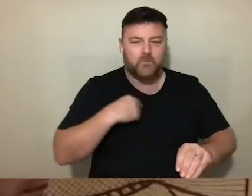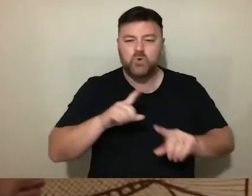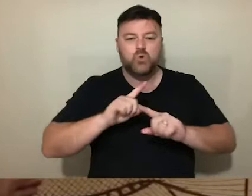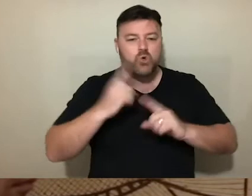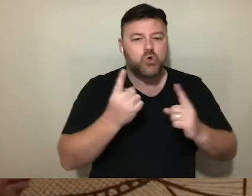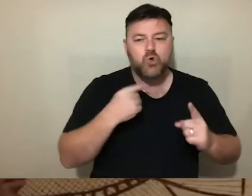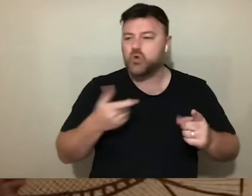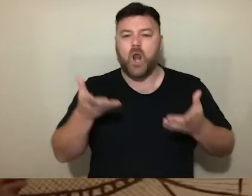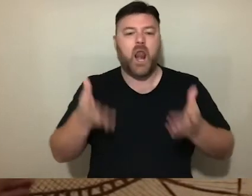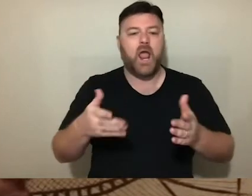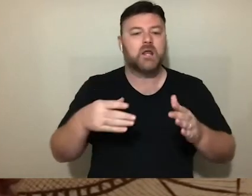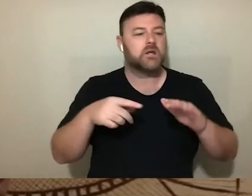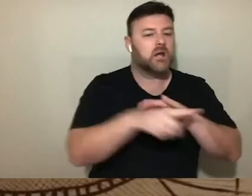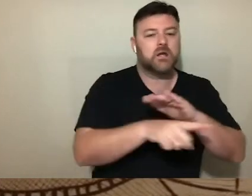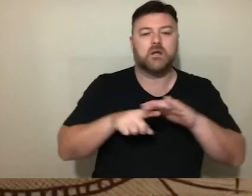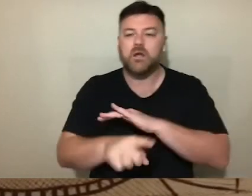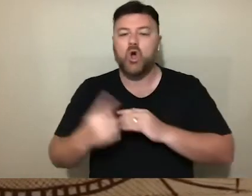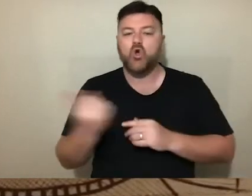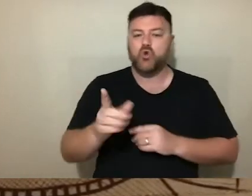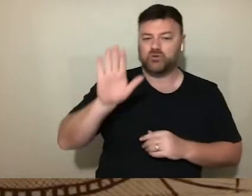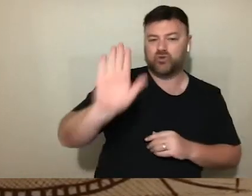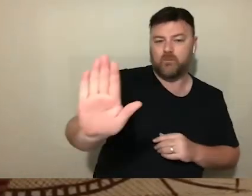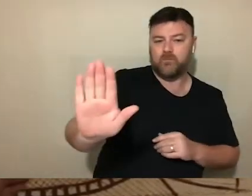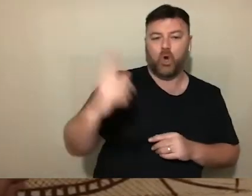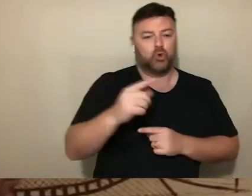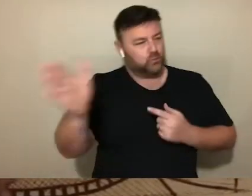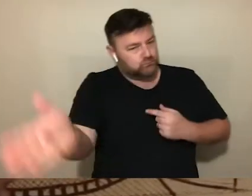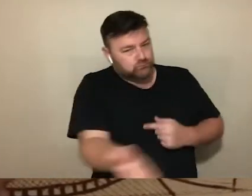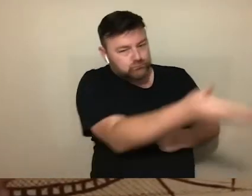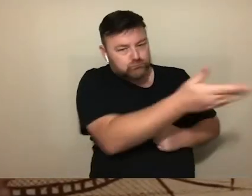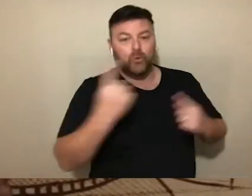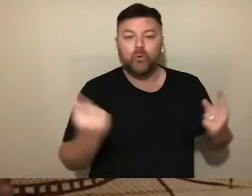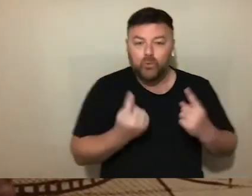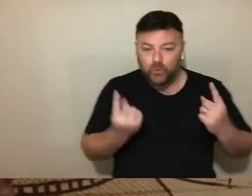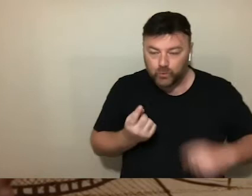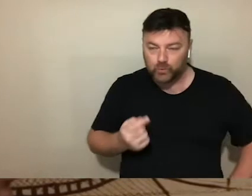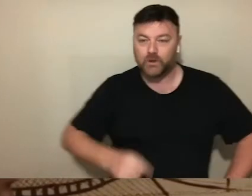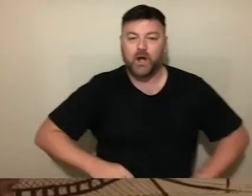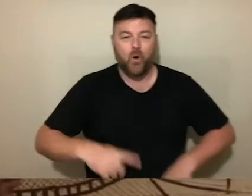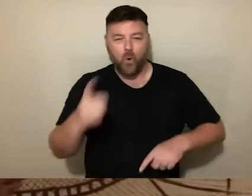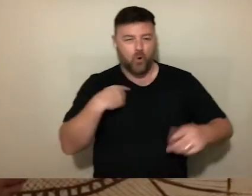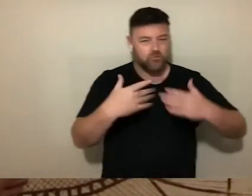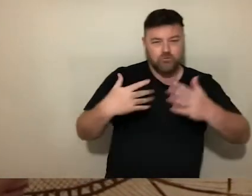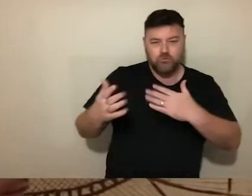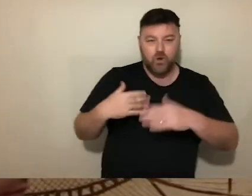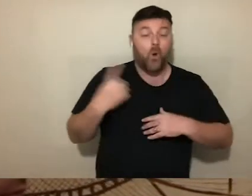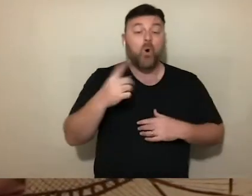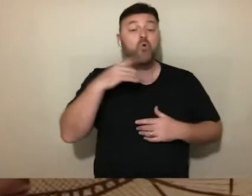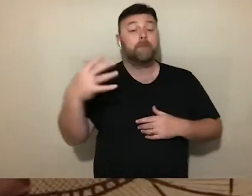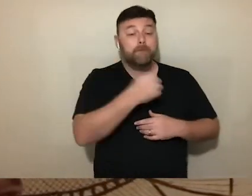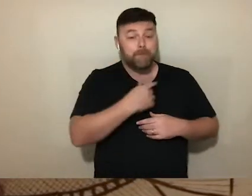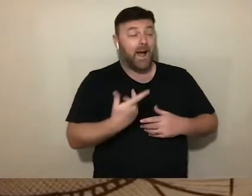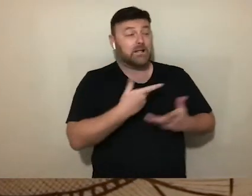cross international borders and those who must embark on irregular journeys or are compelled to deal with a humanitarian system that